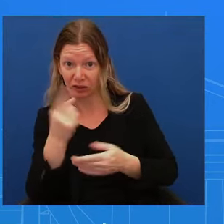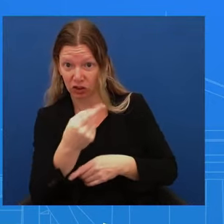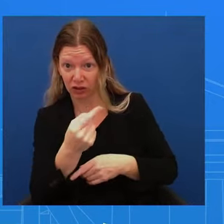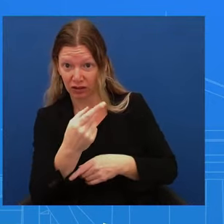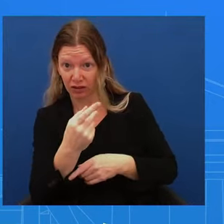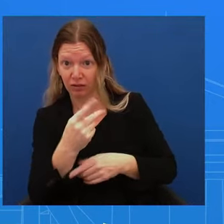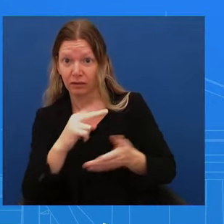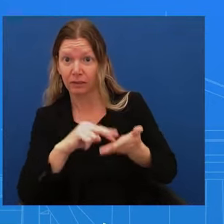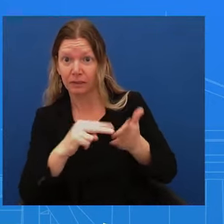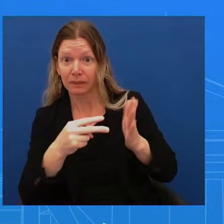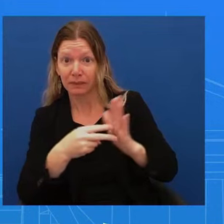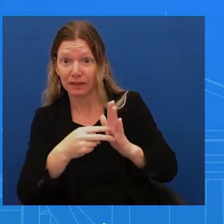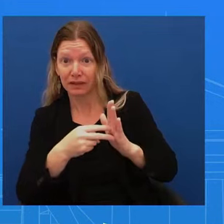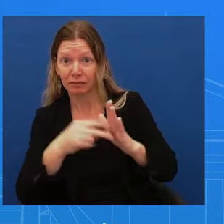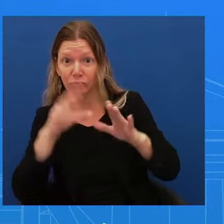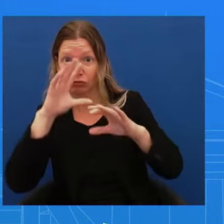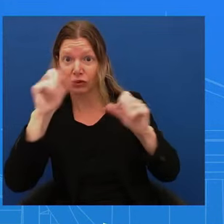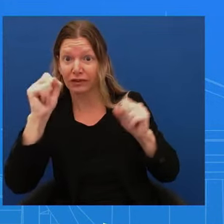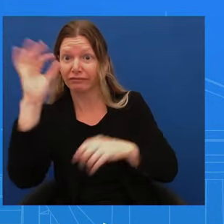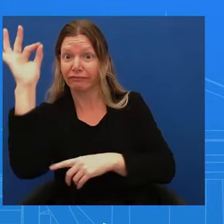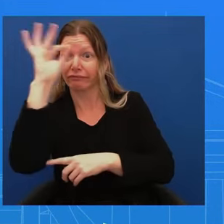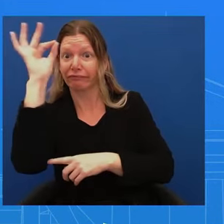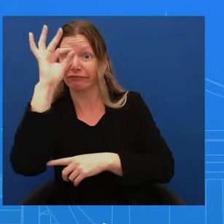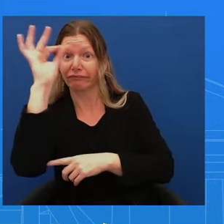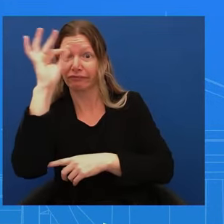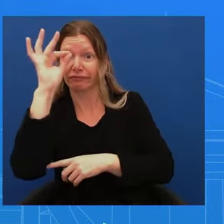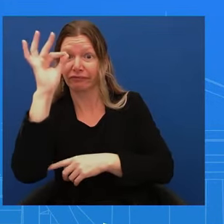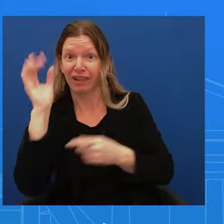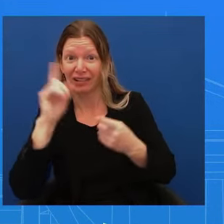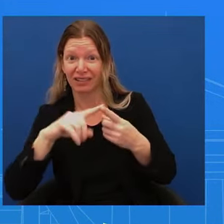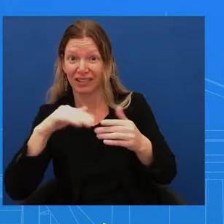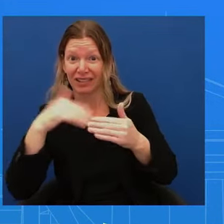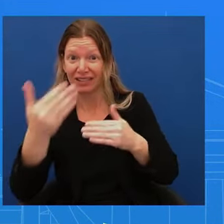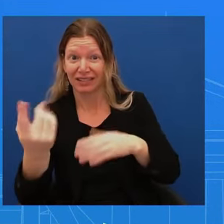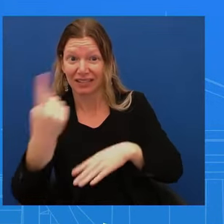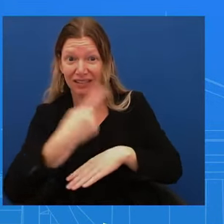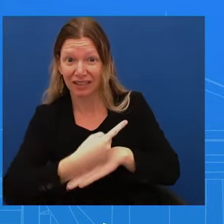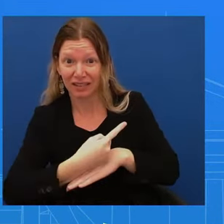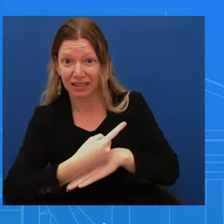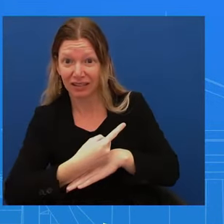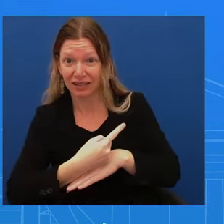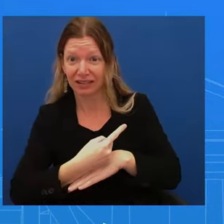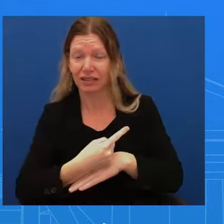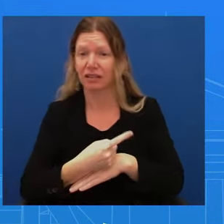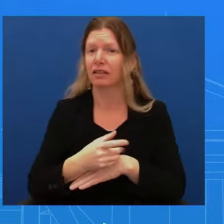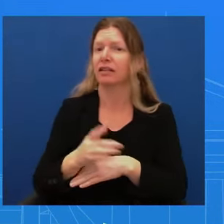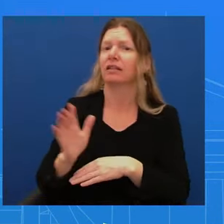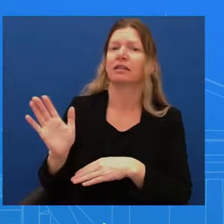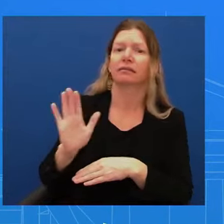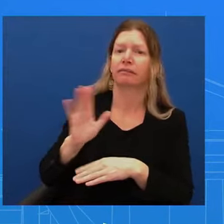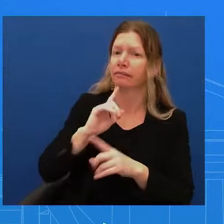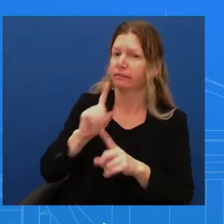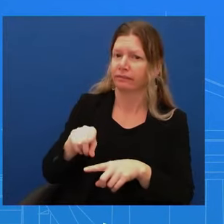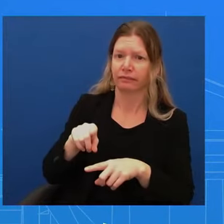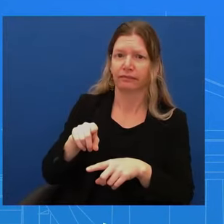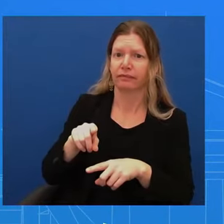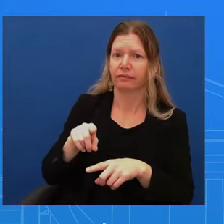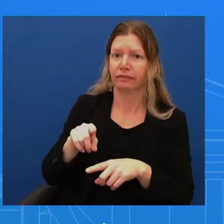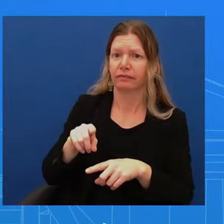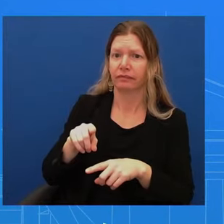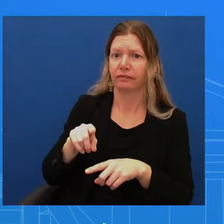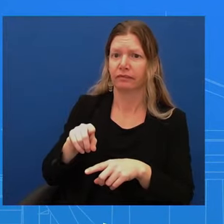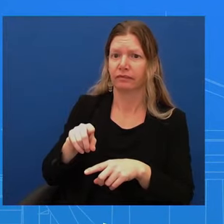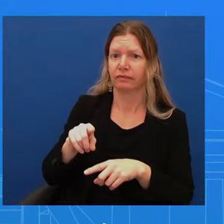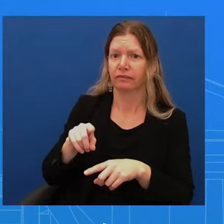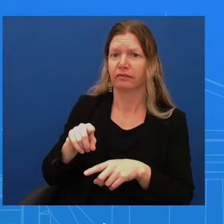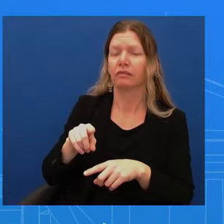Jake was informed. Our National Security Advisor was informed that Secretary Austin was in the hospital and had been for some time. He